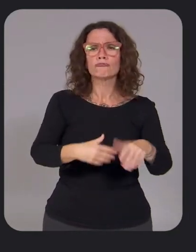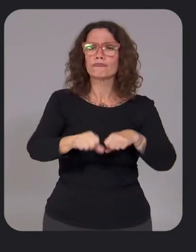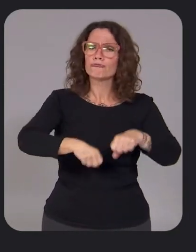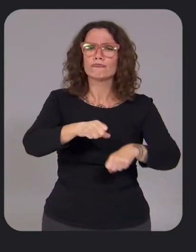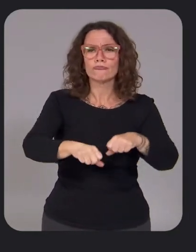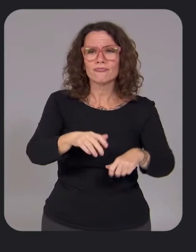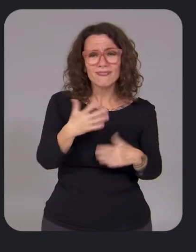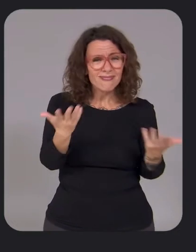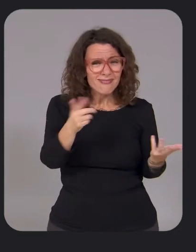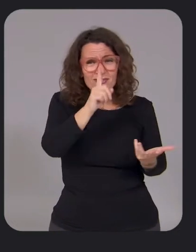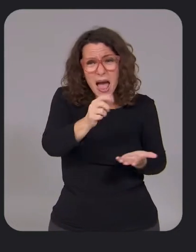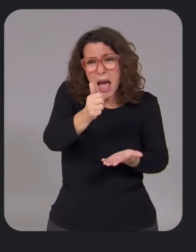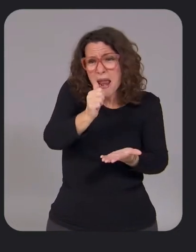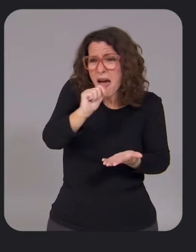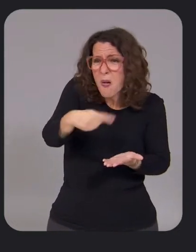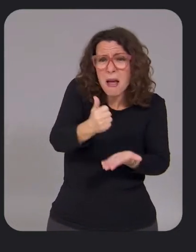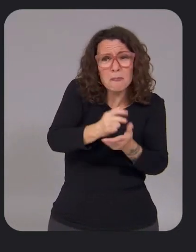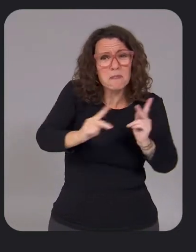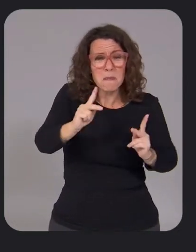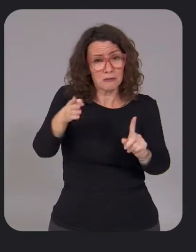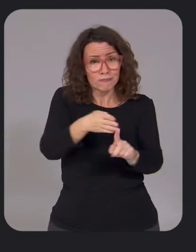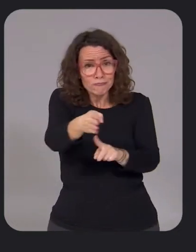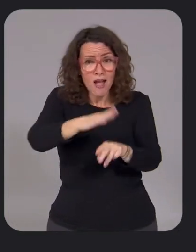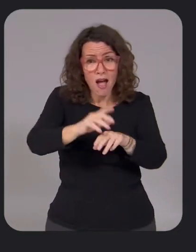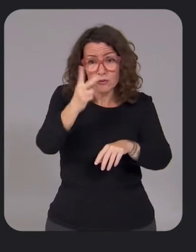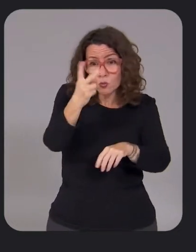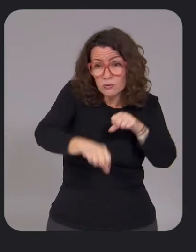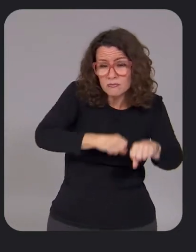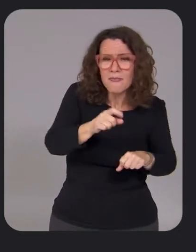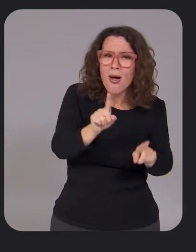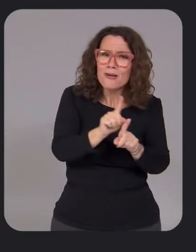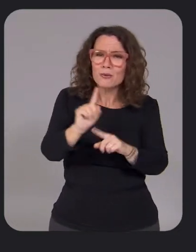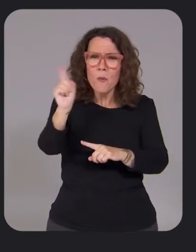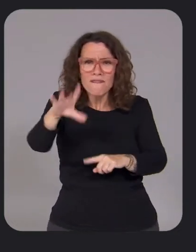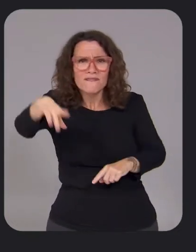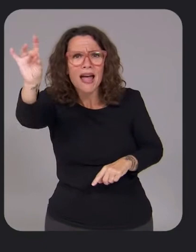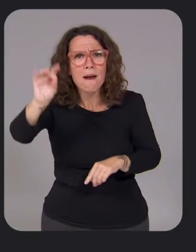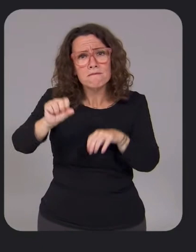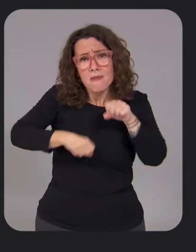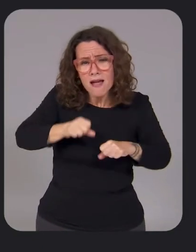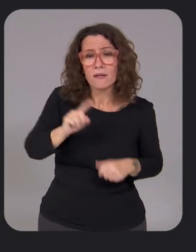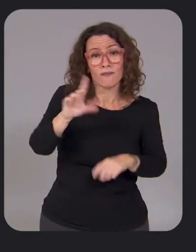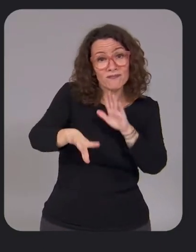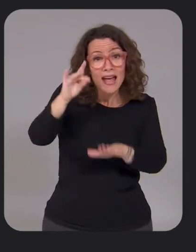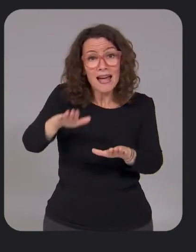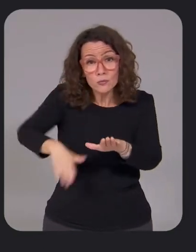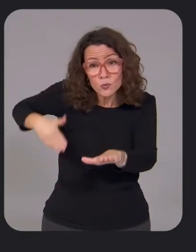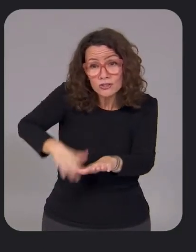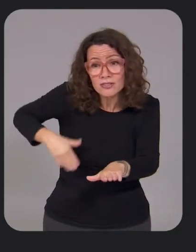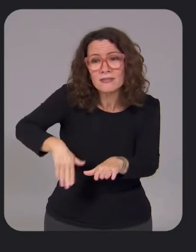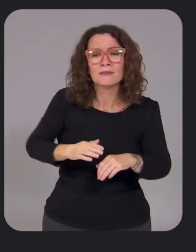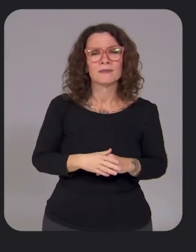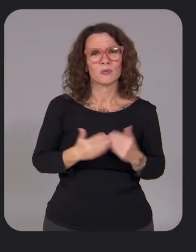only helping people navigate more easily on two wheels but we're also making it easier to find bikes and scooters in your area. Today we're excited to